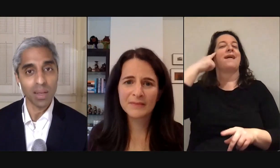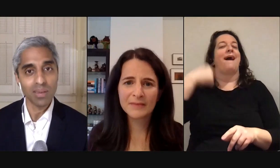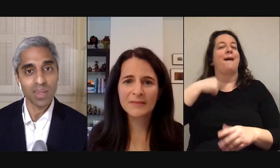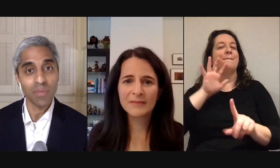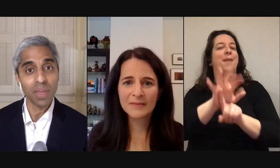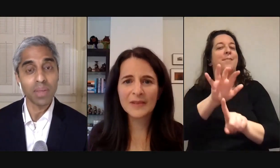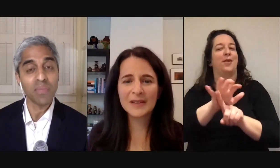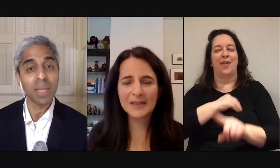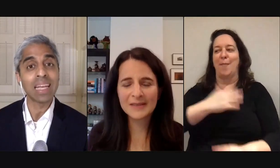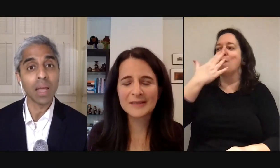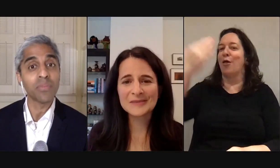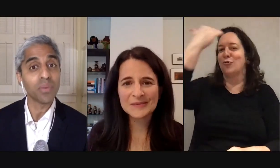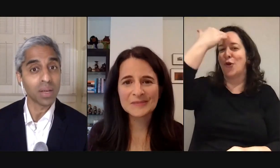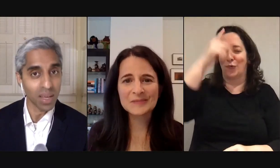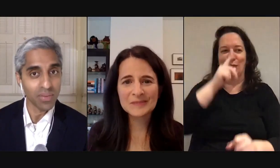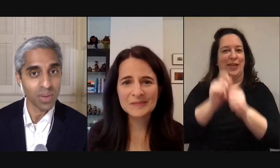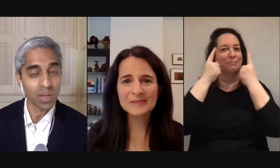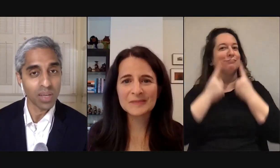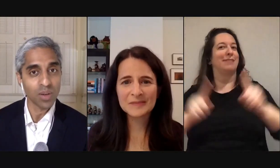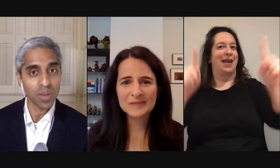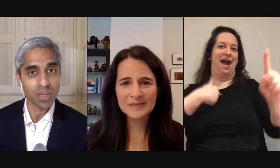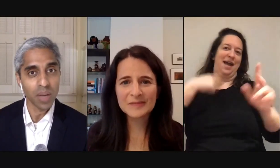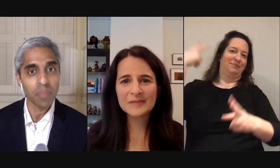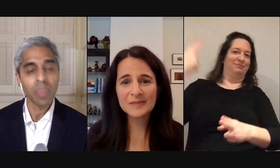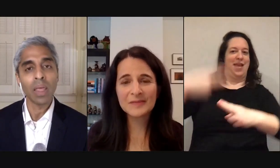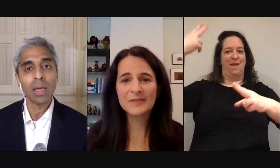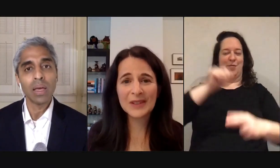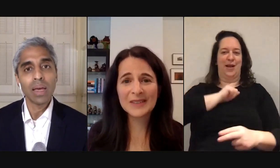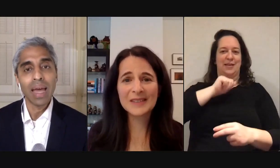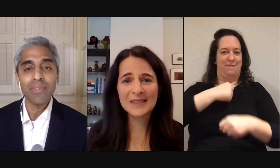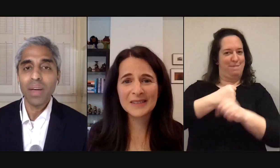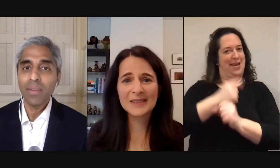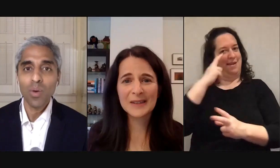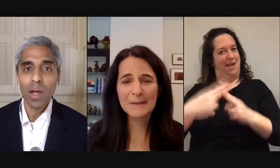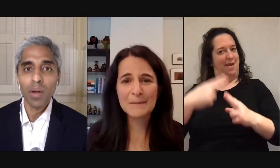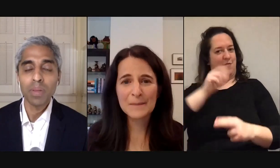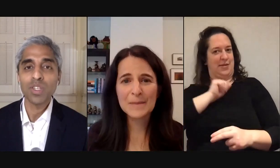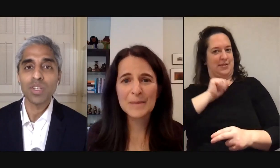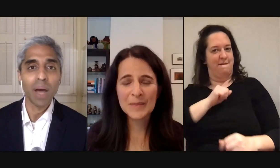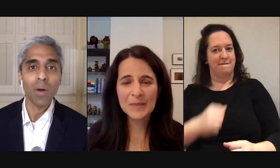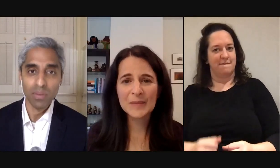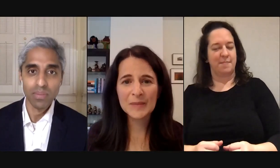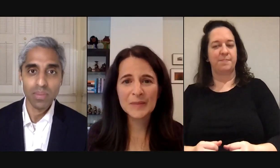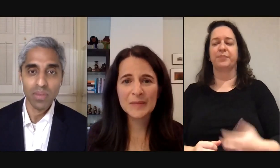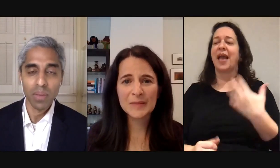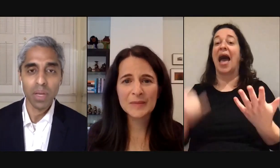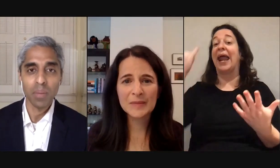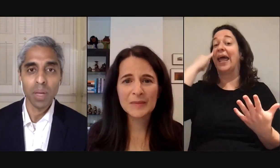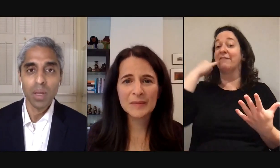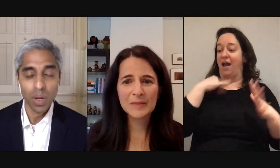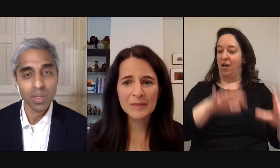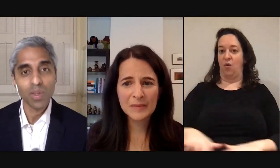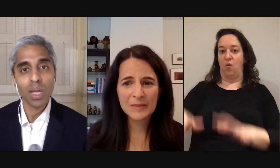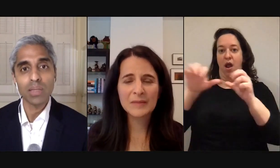i really made it you i'm famous i've made a name for myself you hear that term all the time and if i acquire a position of power i